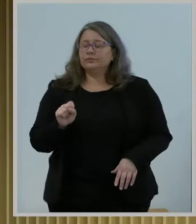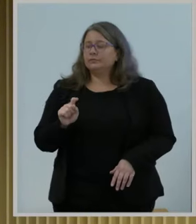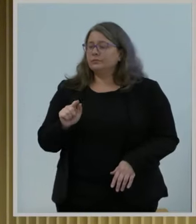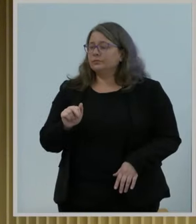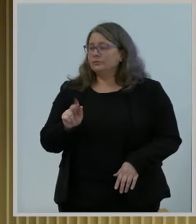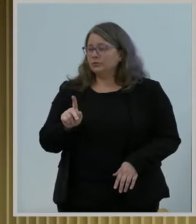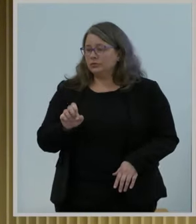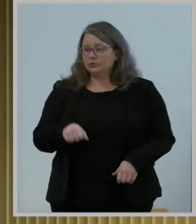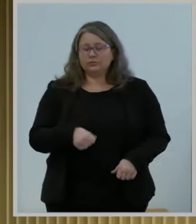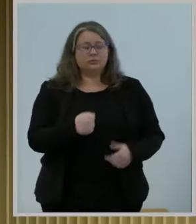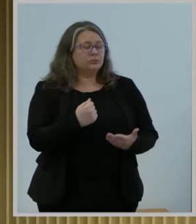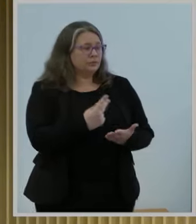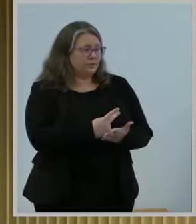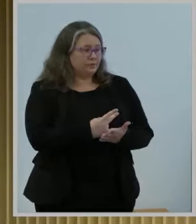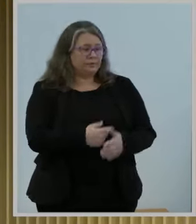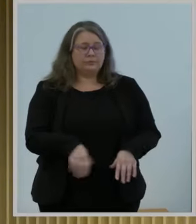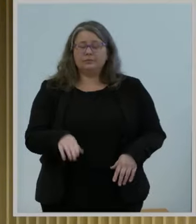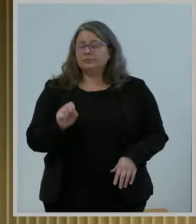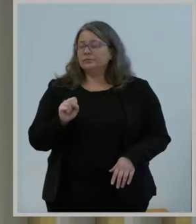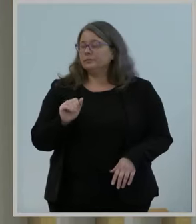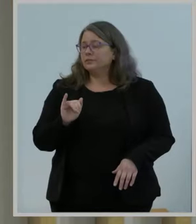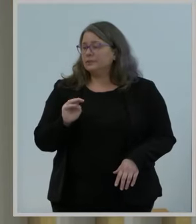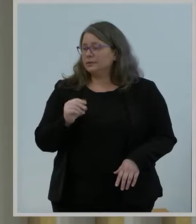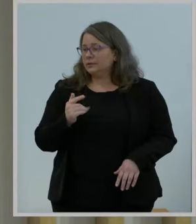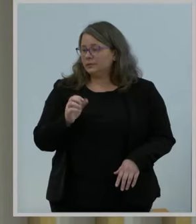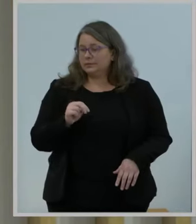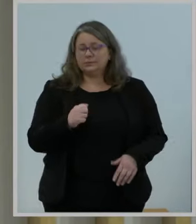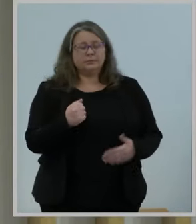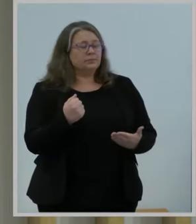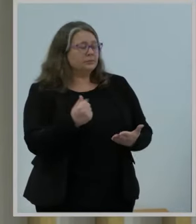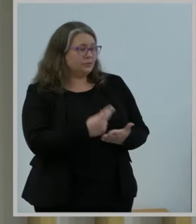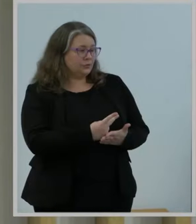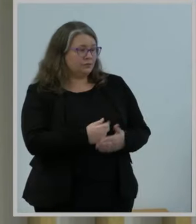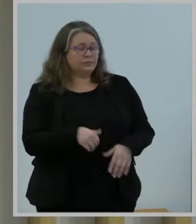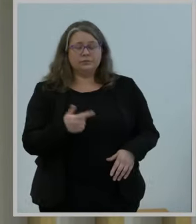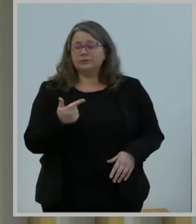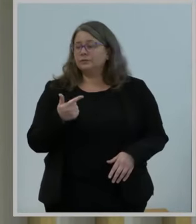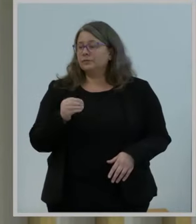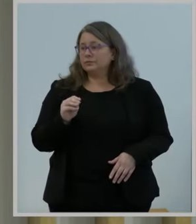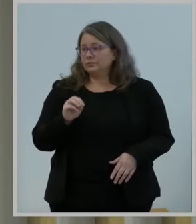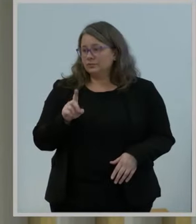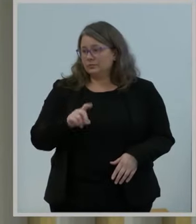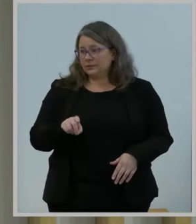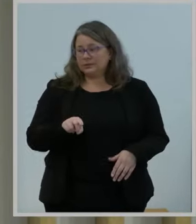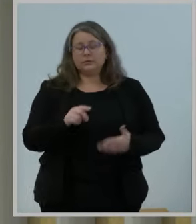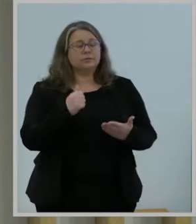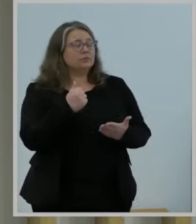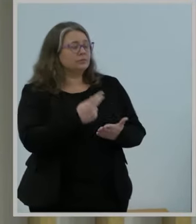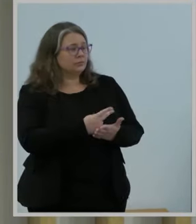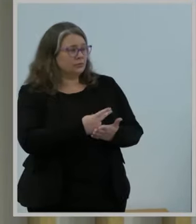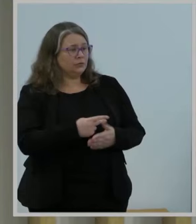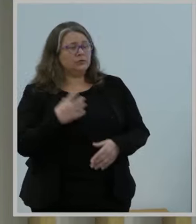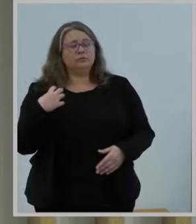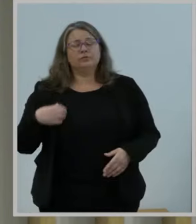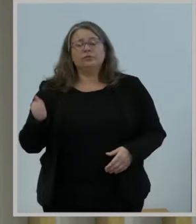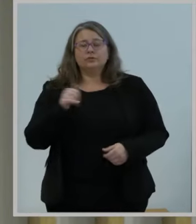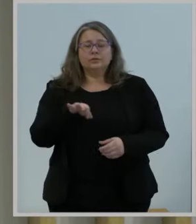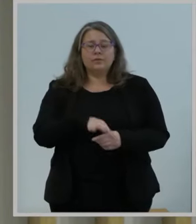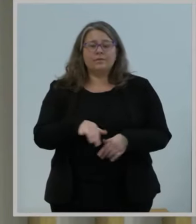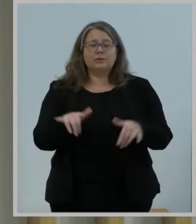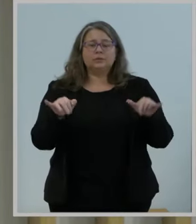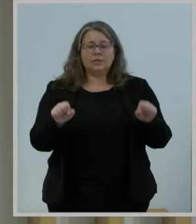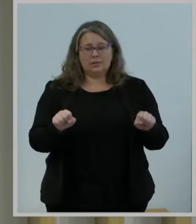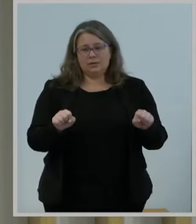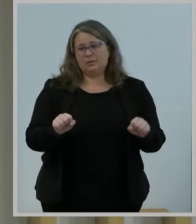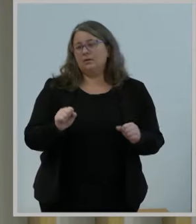Commissioner Symington? Approve. Commissioner Gomez? Approve. The chair votes aye. The item is adopted with editorial privileges as